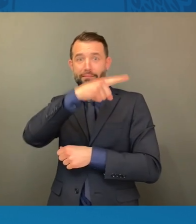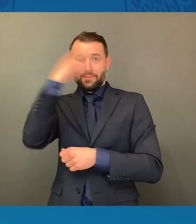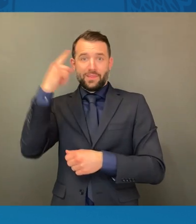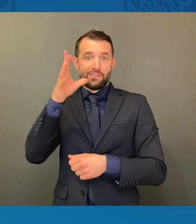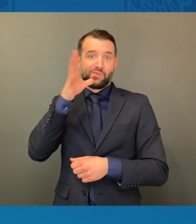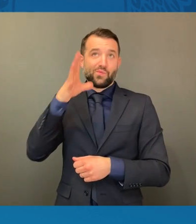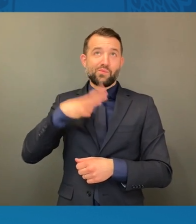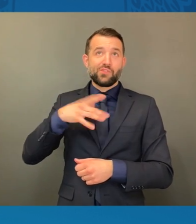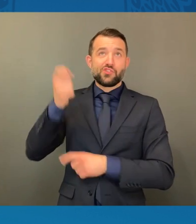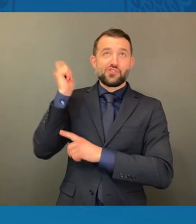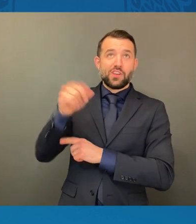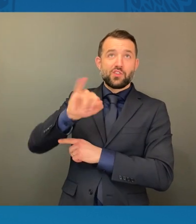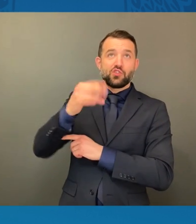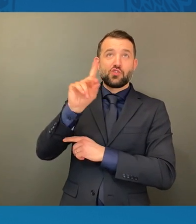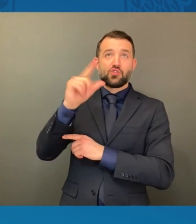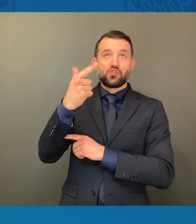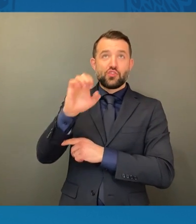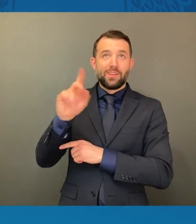in our land.